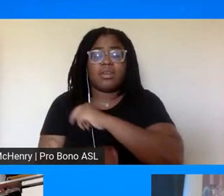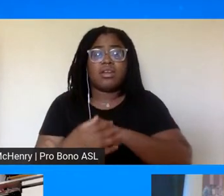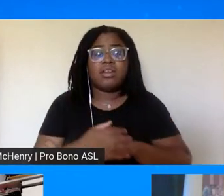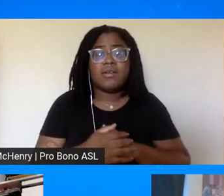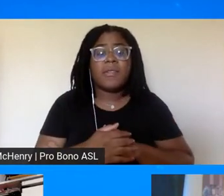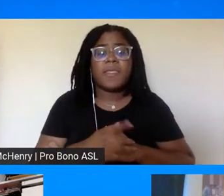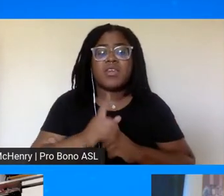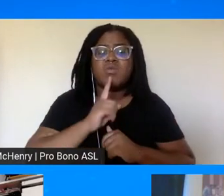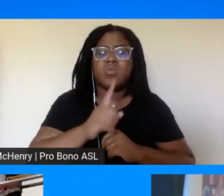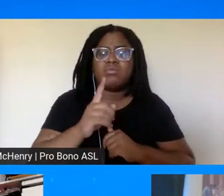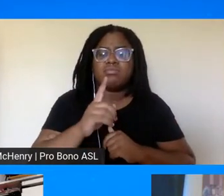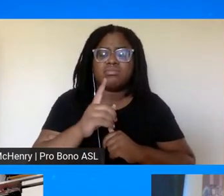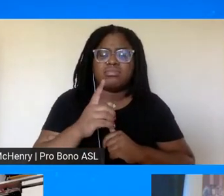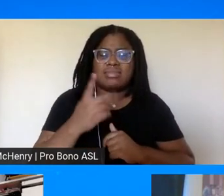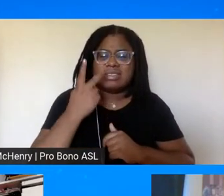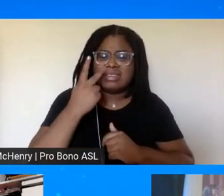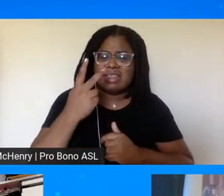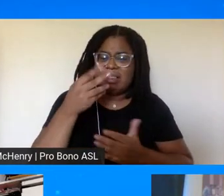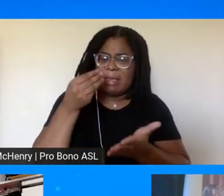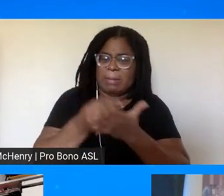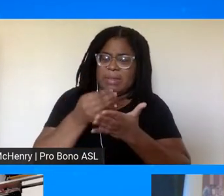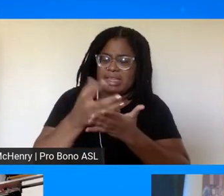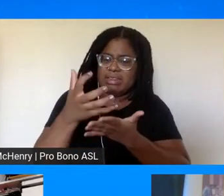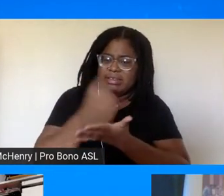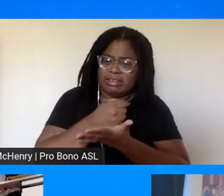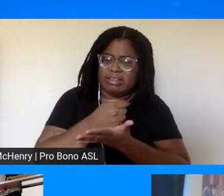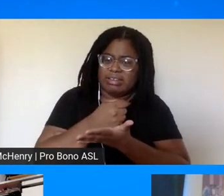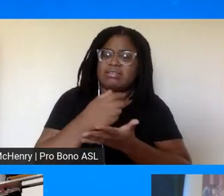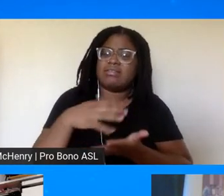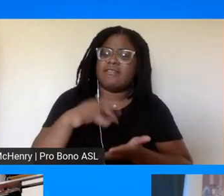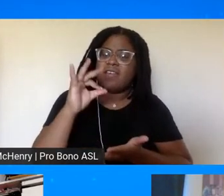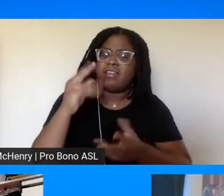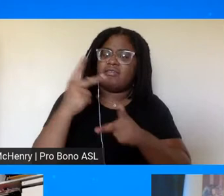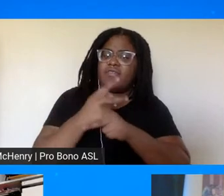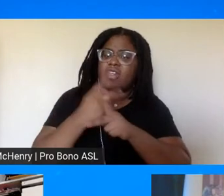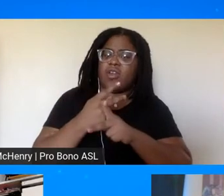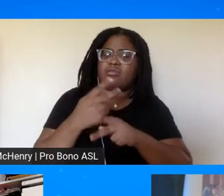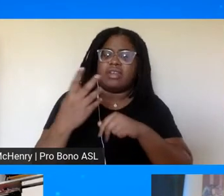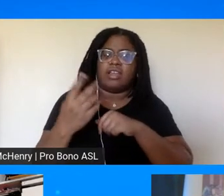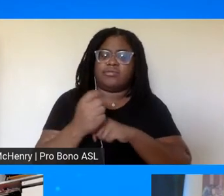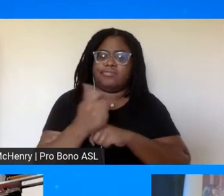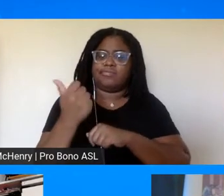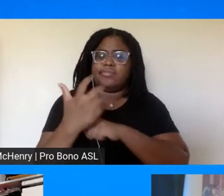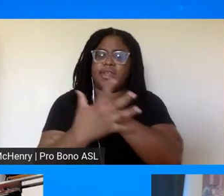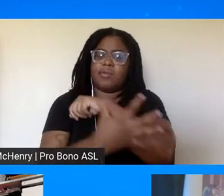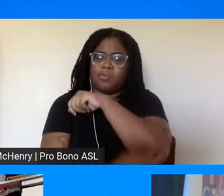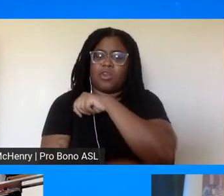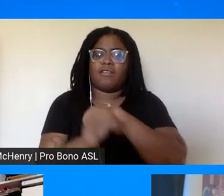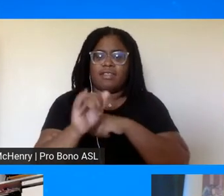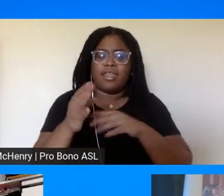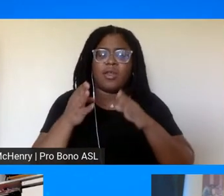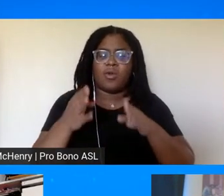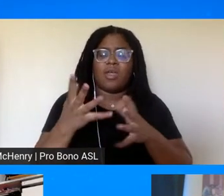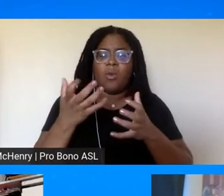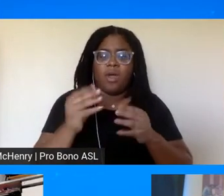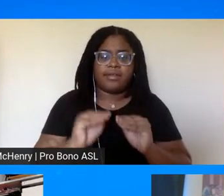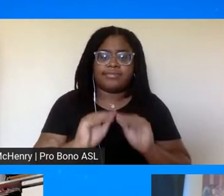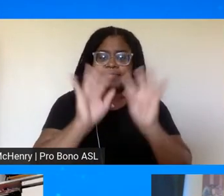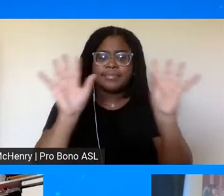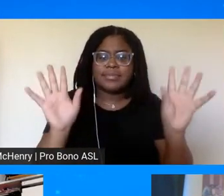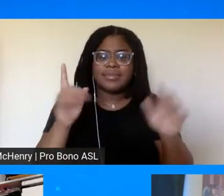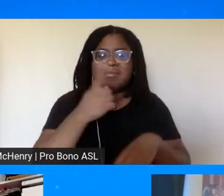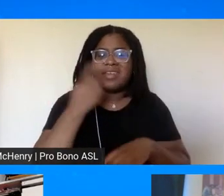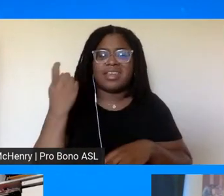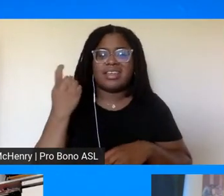at this wage as a way to get to the eradication of poverty i just wanted to convey that because there's i